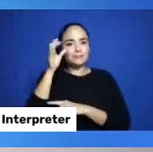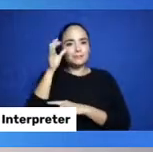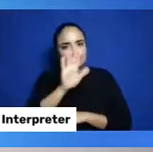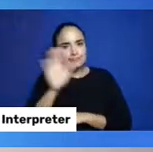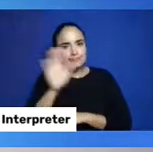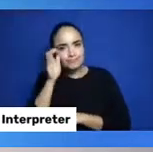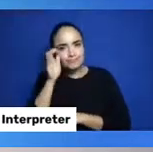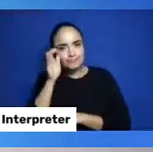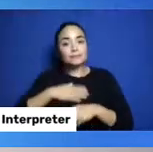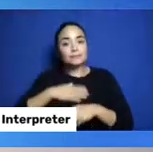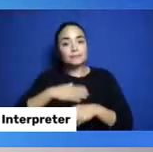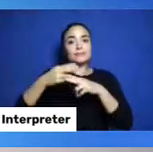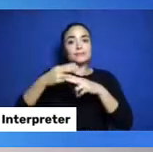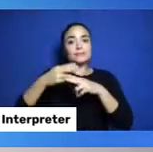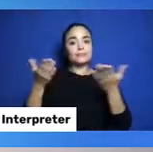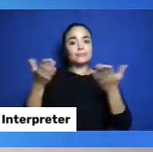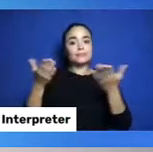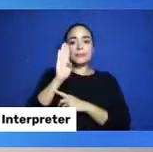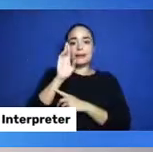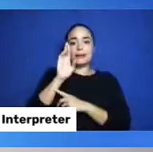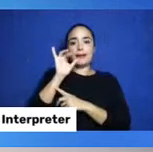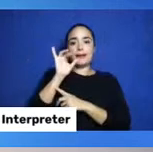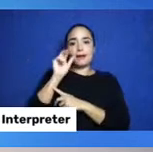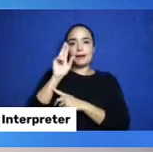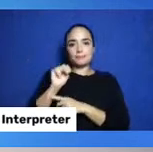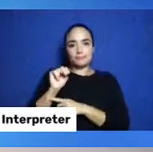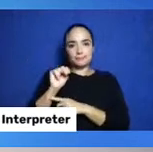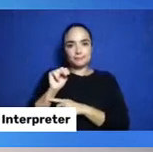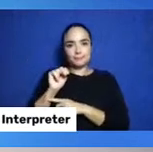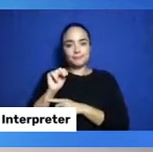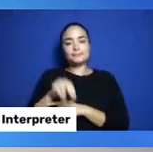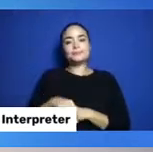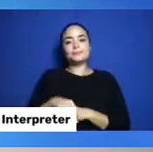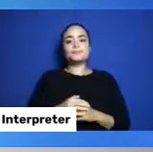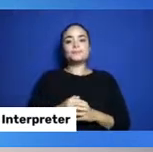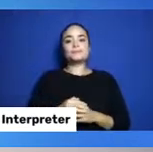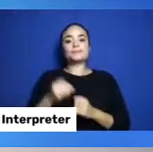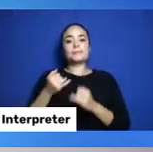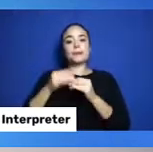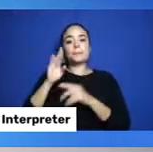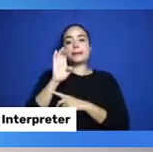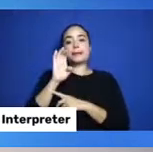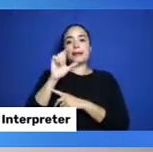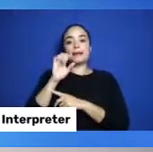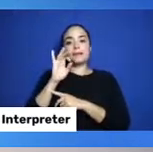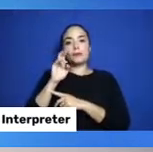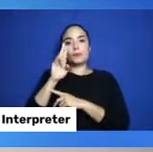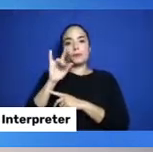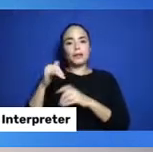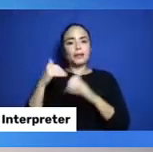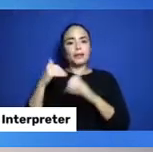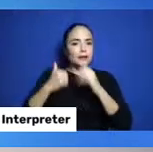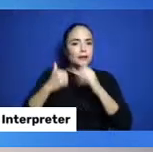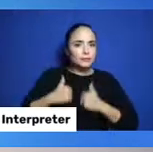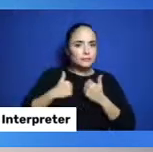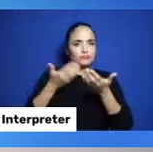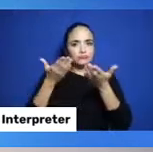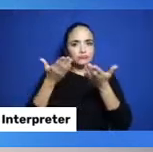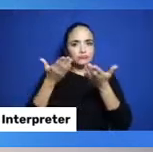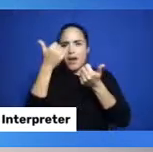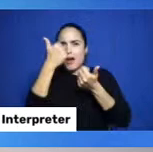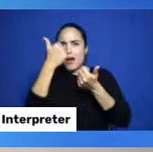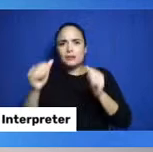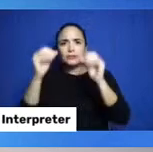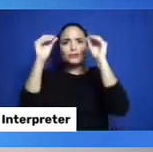Brian Belfay. Or, Mr. Bell. There's my email. And, my Facebook. If any teachers wish to contact me in the future.